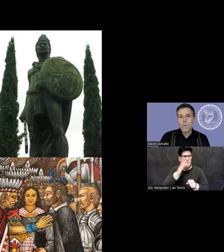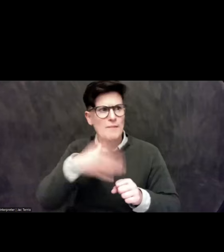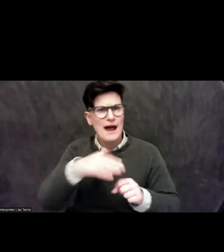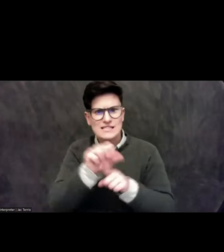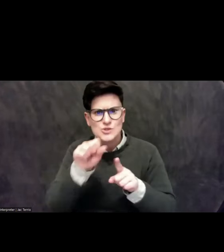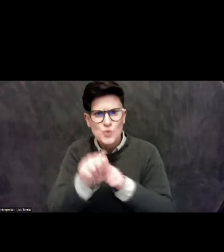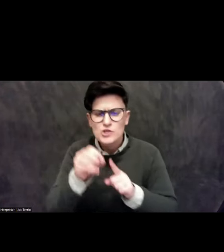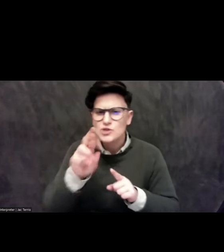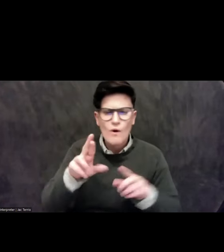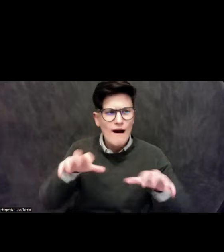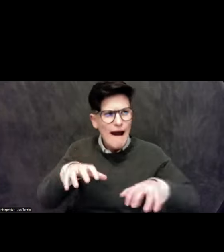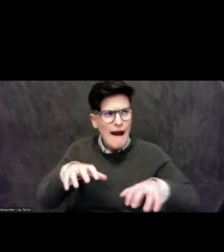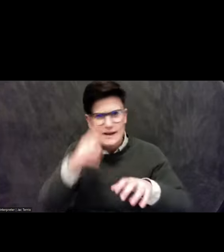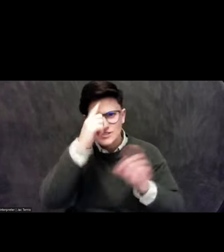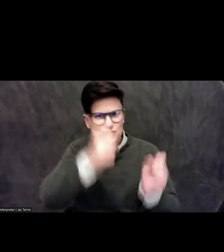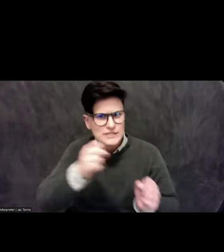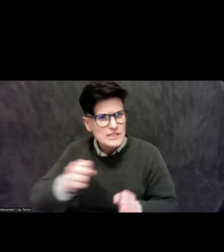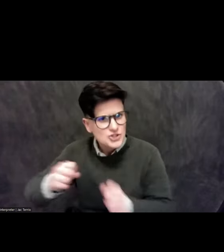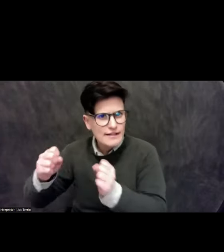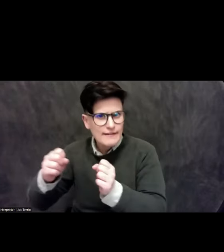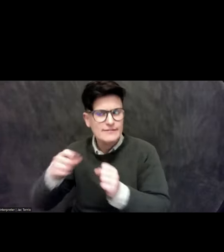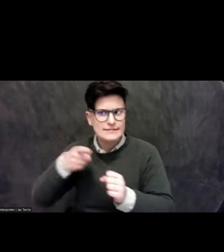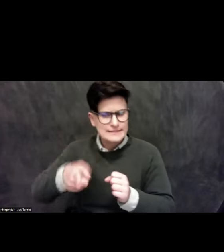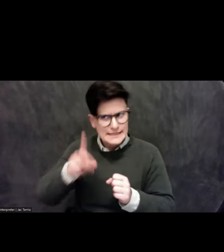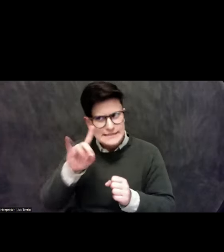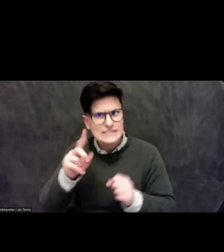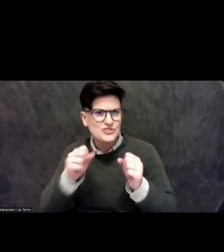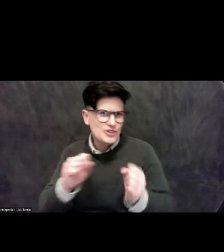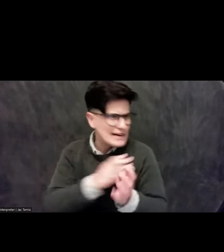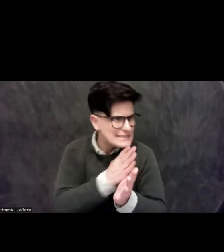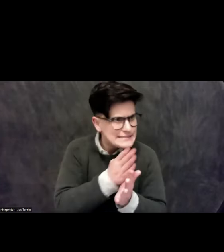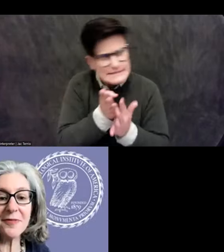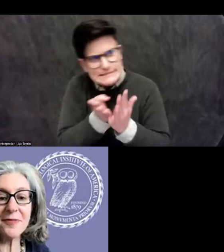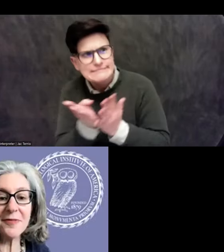So thank you. I'll end there. And I'm happy to field questions.